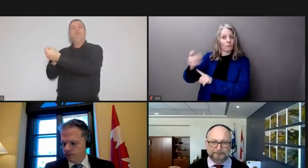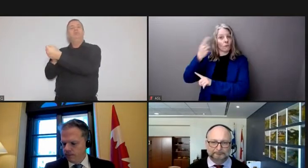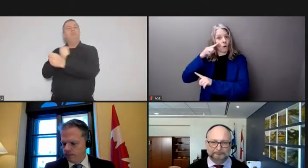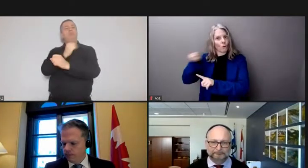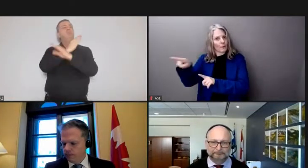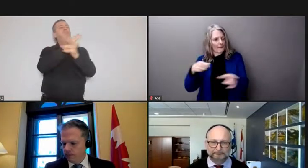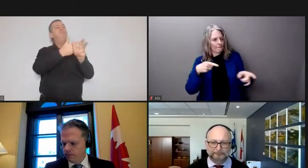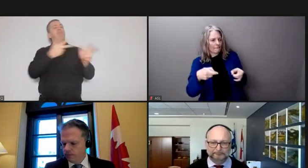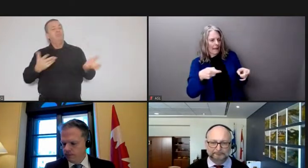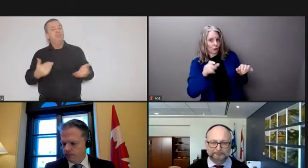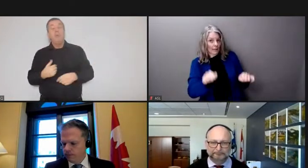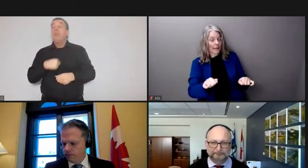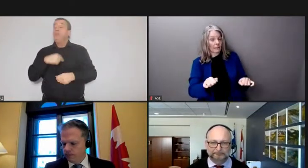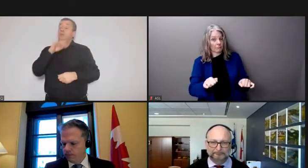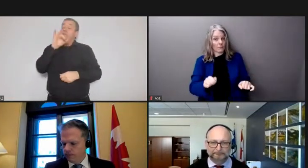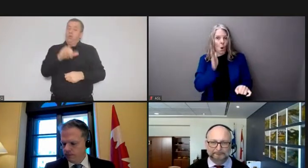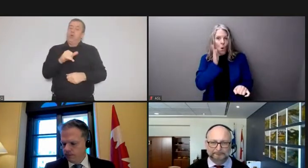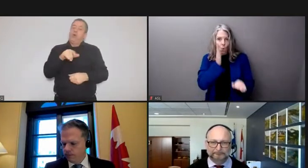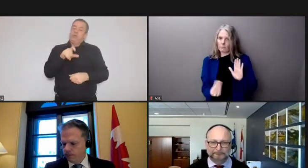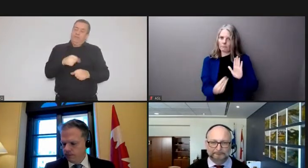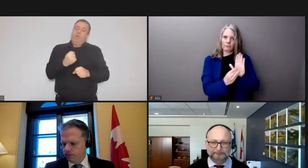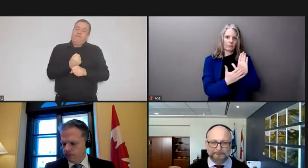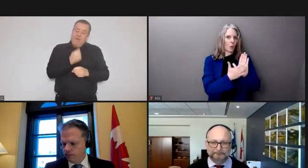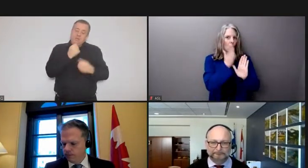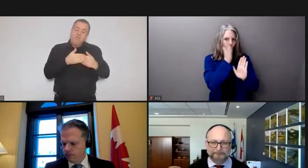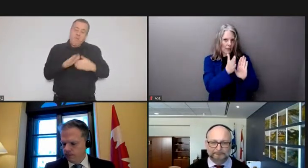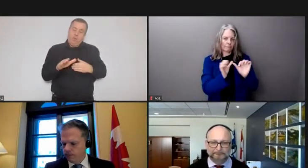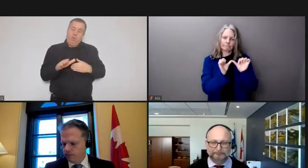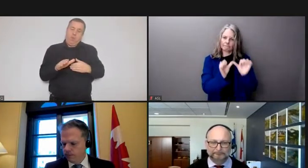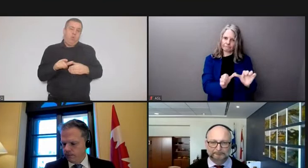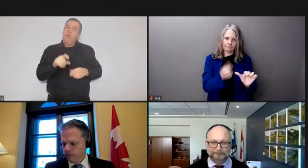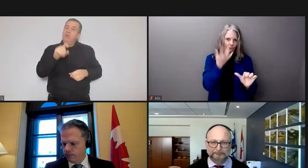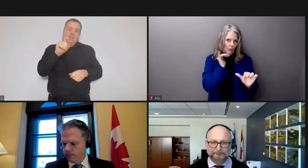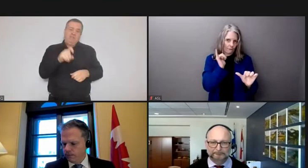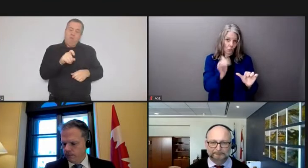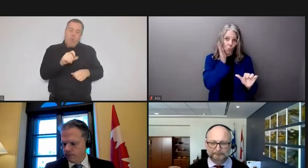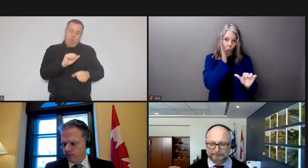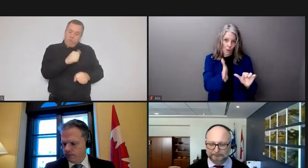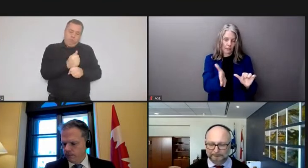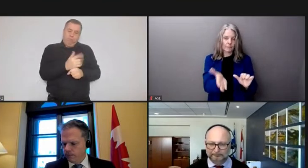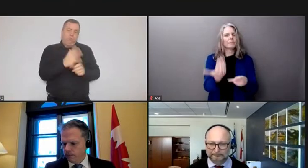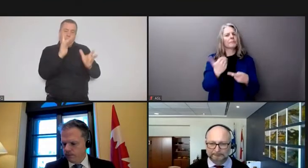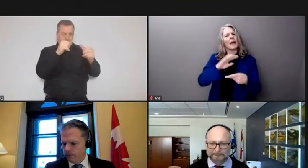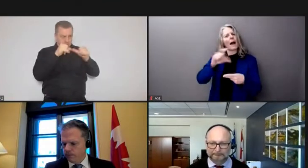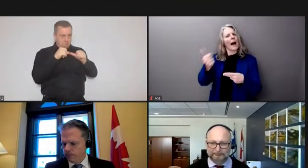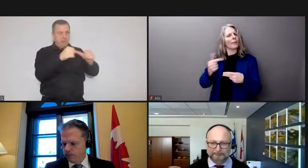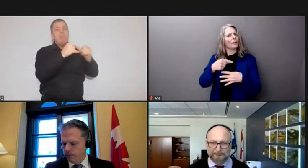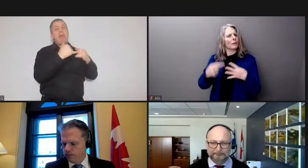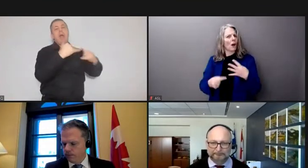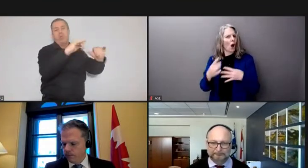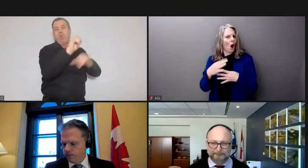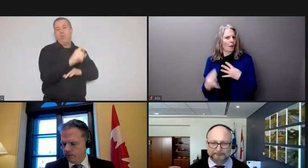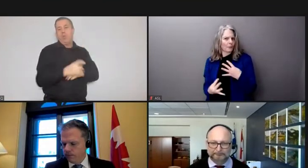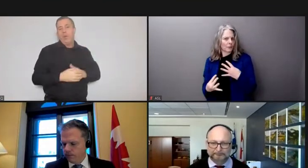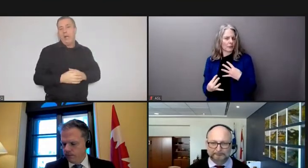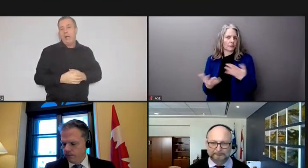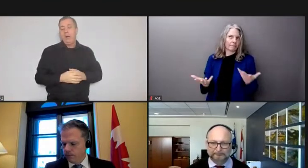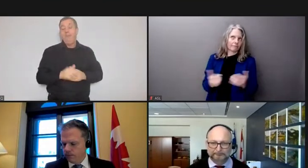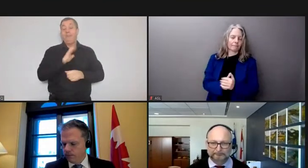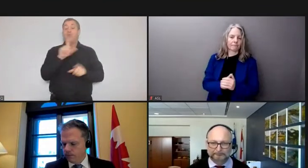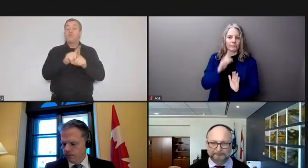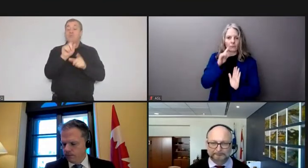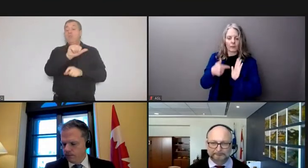to do and we will do and that needs to be in place permanently some of these other tools like